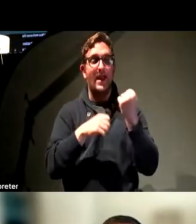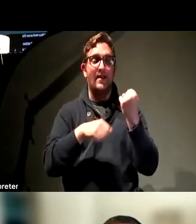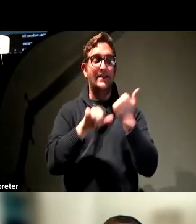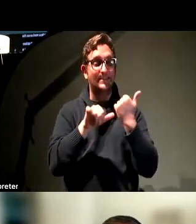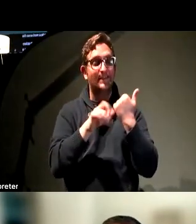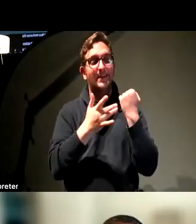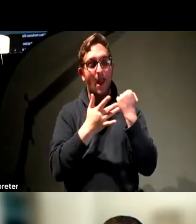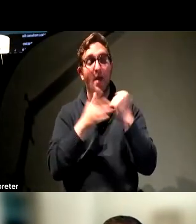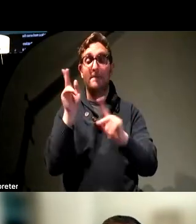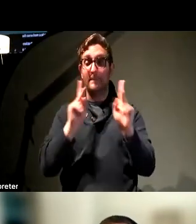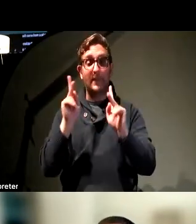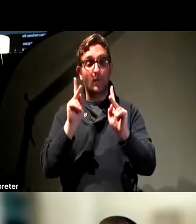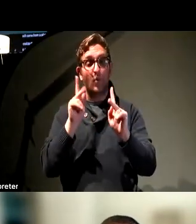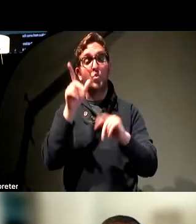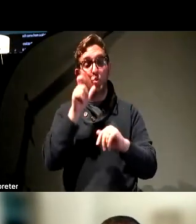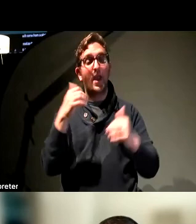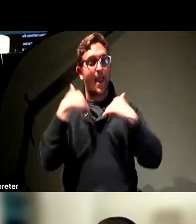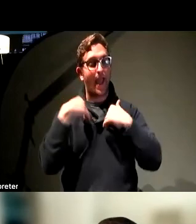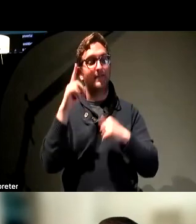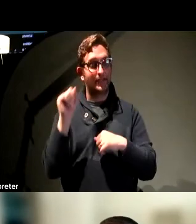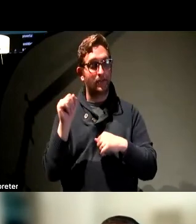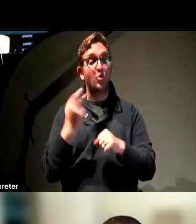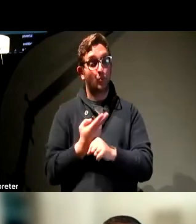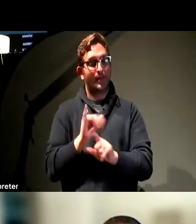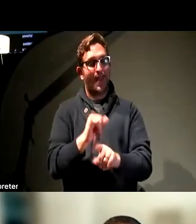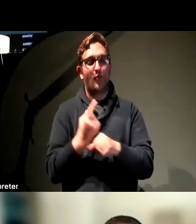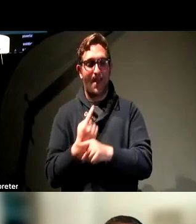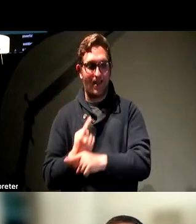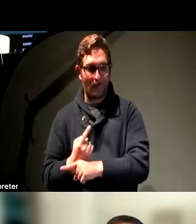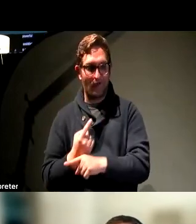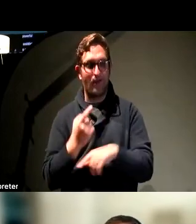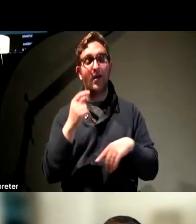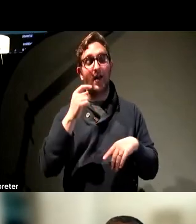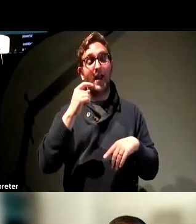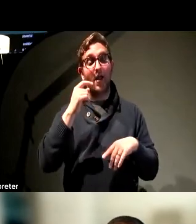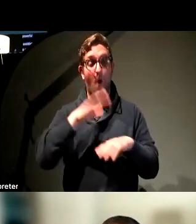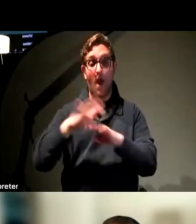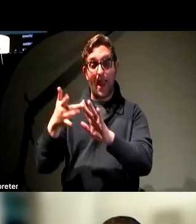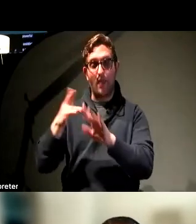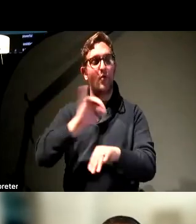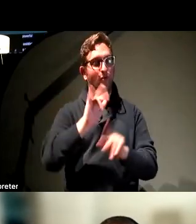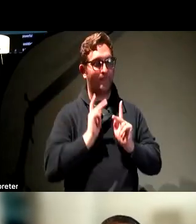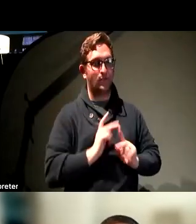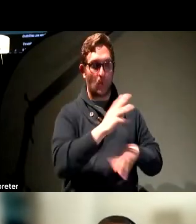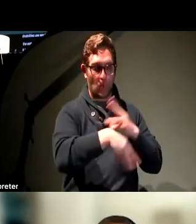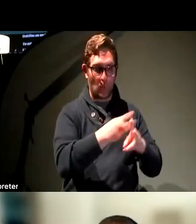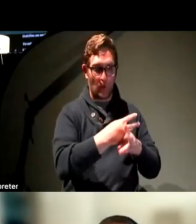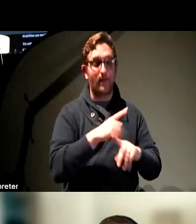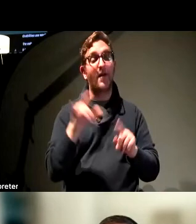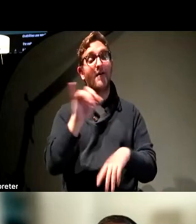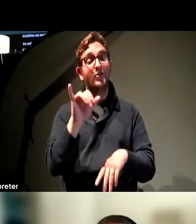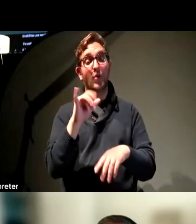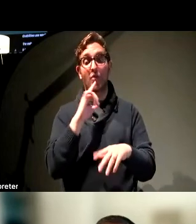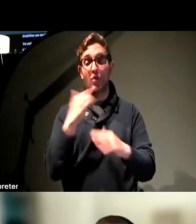use regularly to navigate the web and interact with the physical world. And on the other side of it, there's a responsibility for those